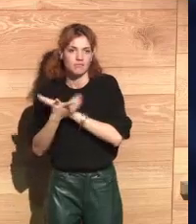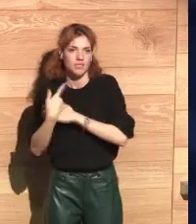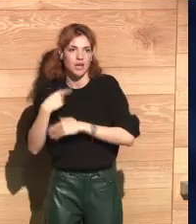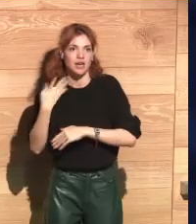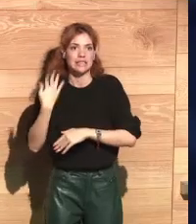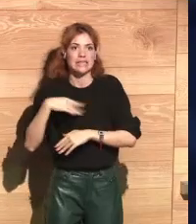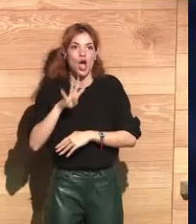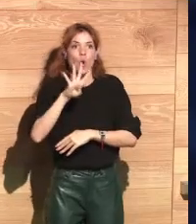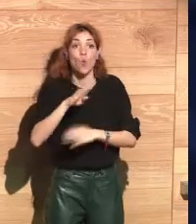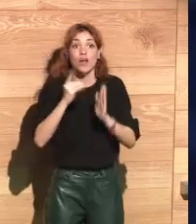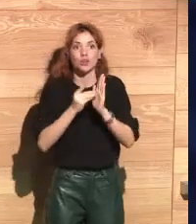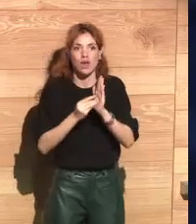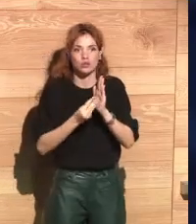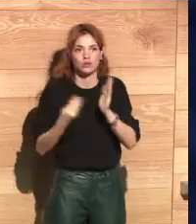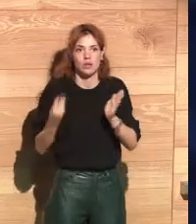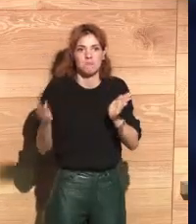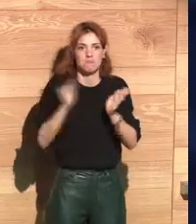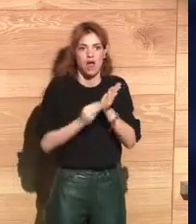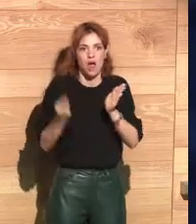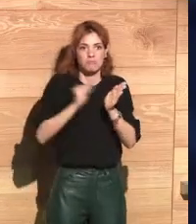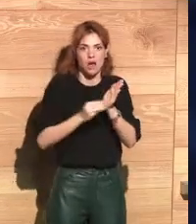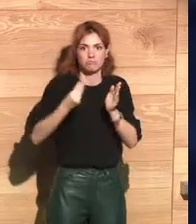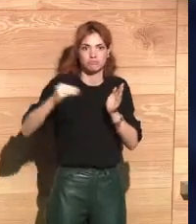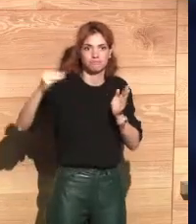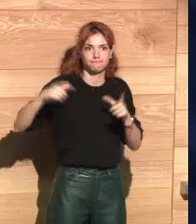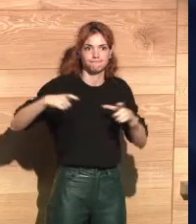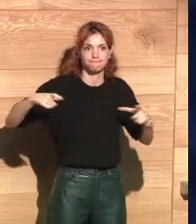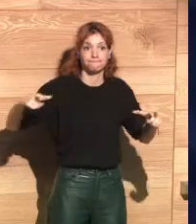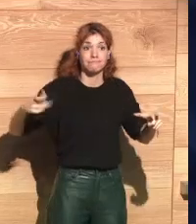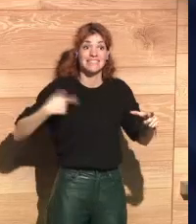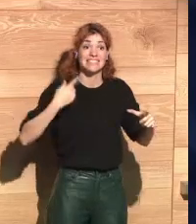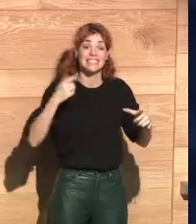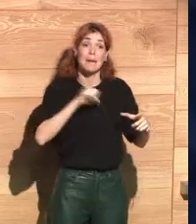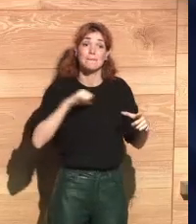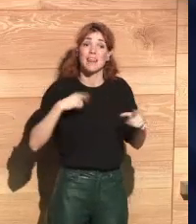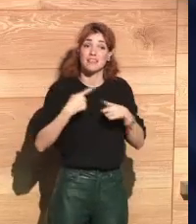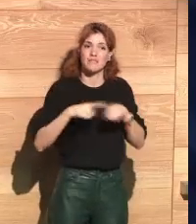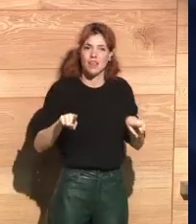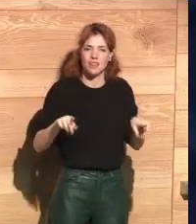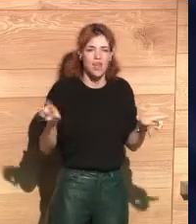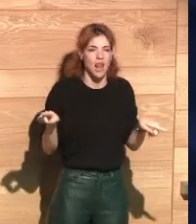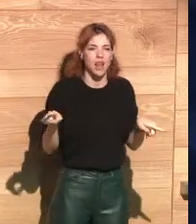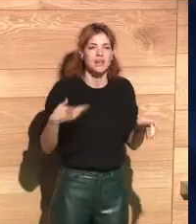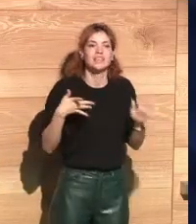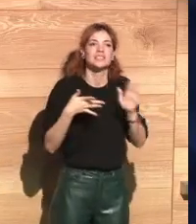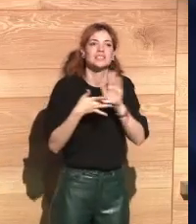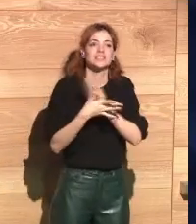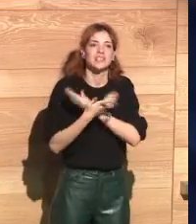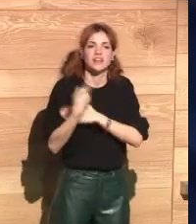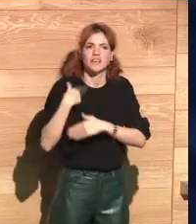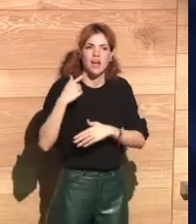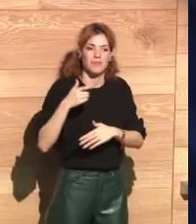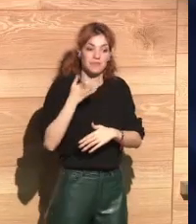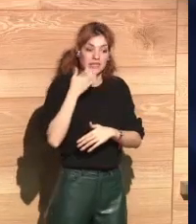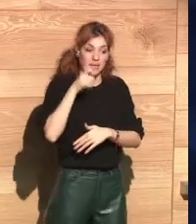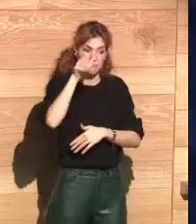where they have your name and also the social security number. And this is increasingly done so